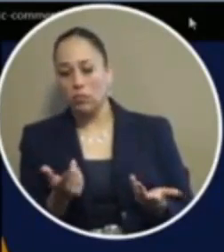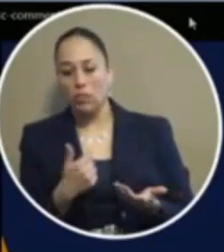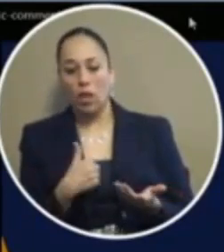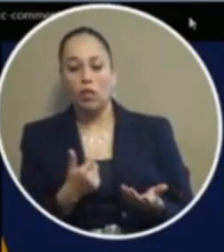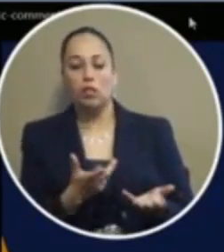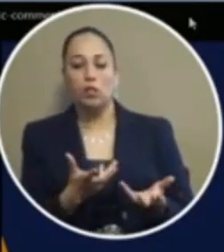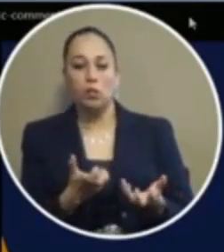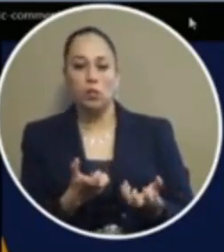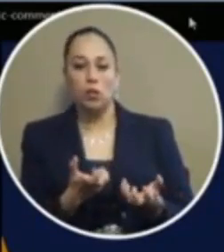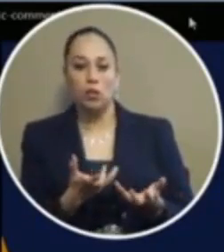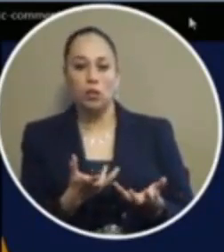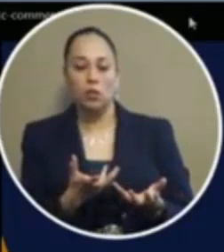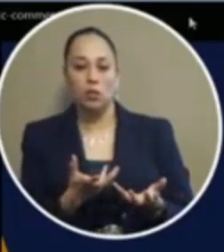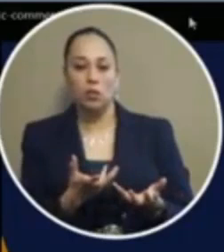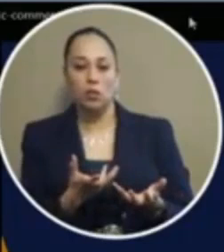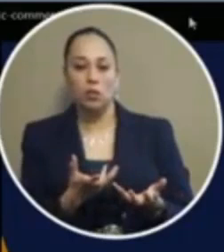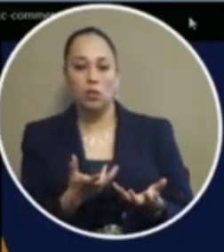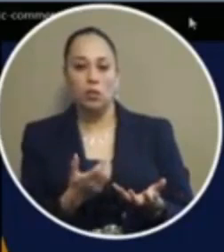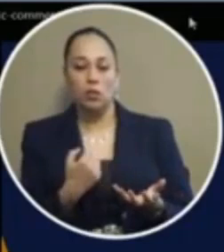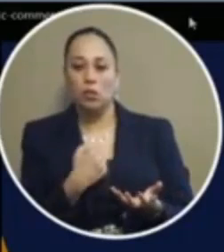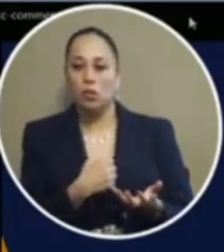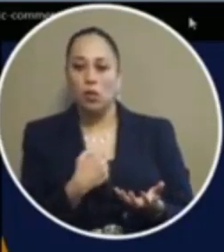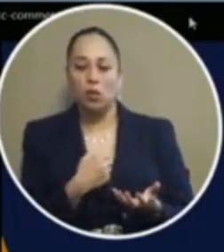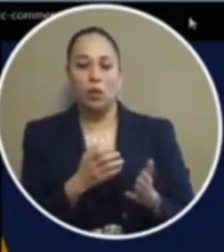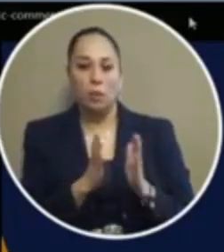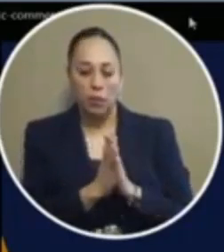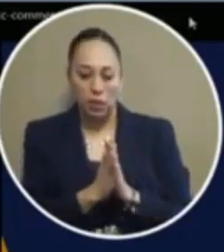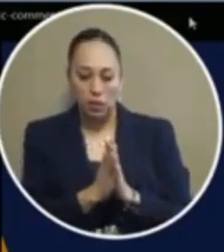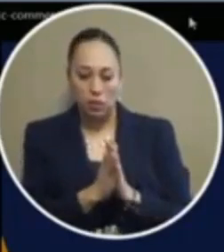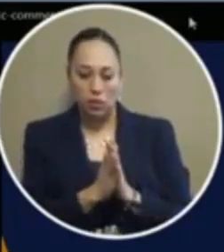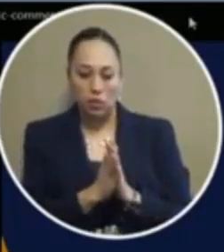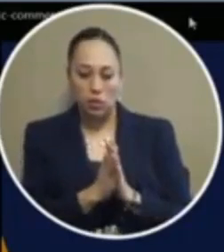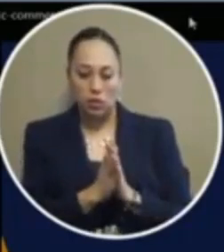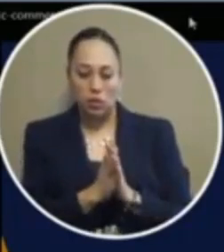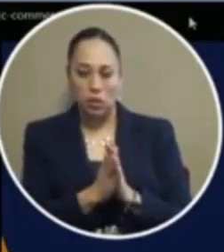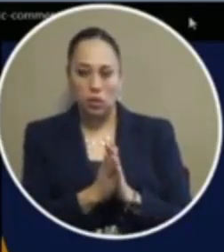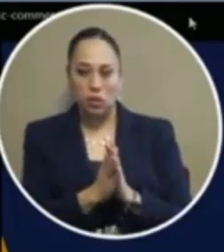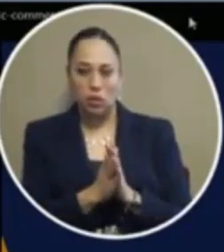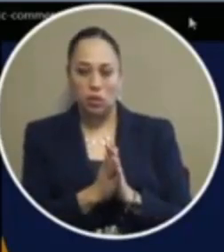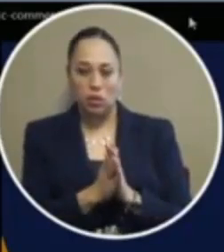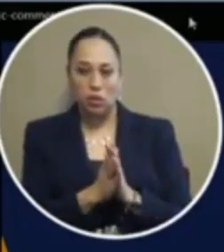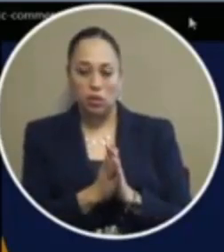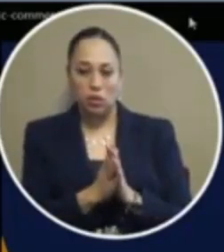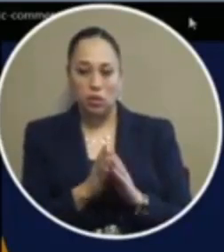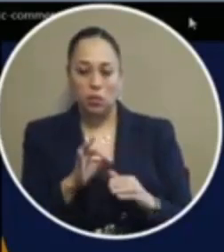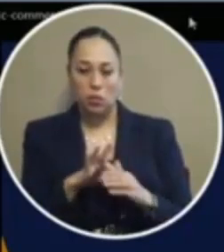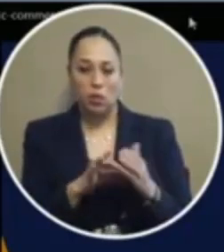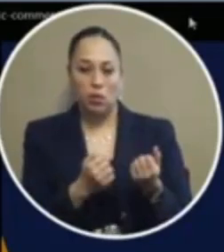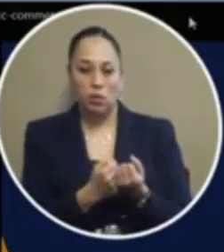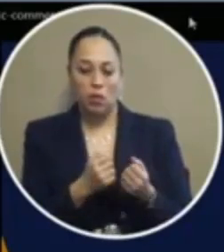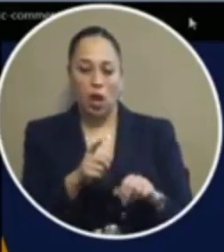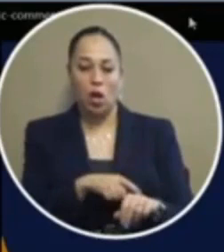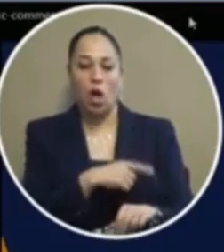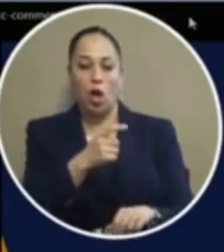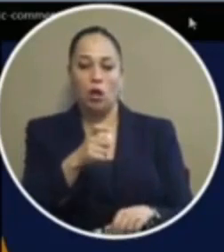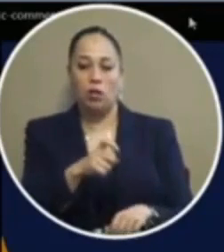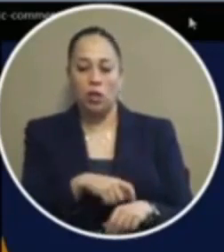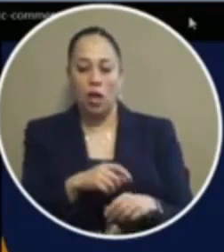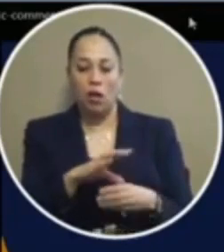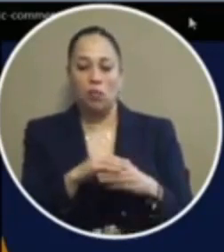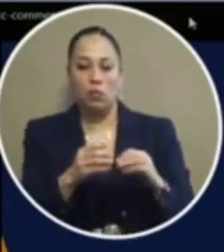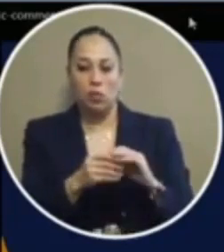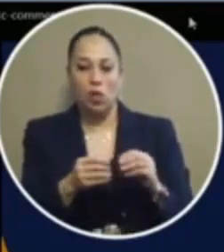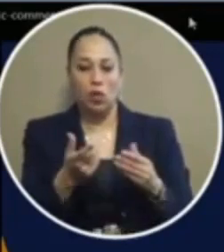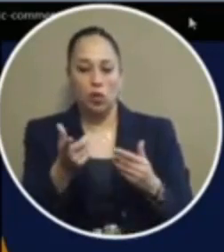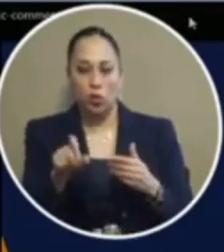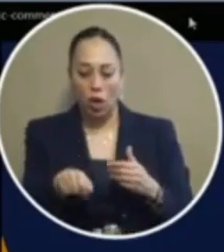wanting to go ahead and just you know just tell you guys please support cider release long story short is that you know you